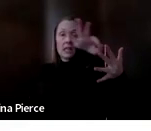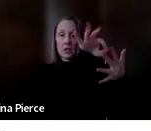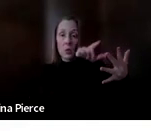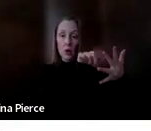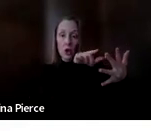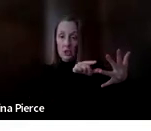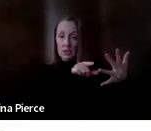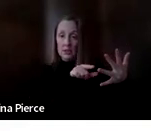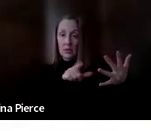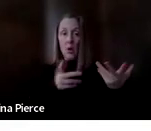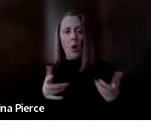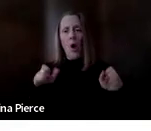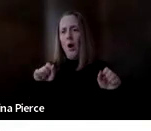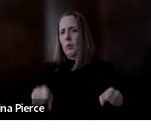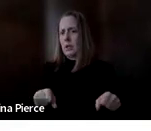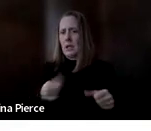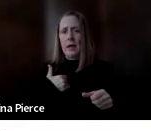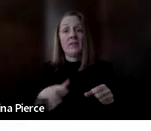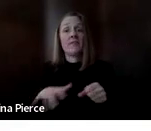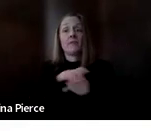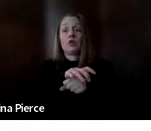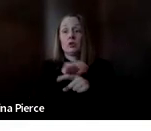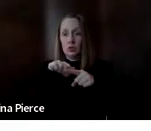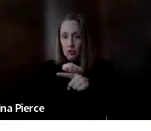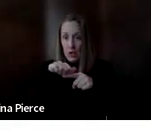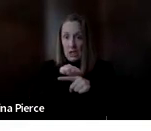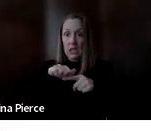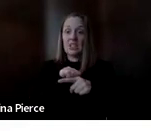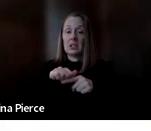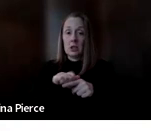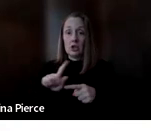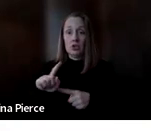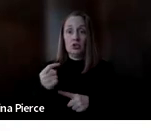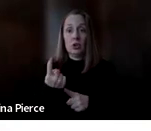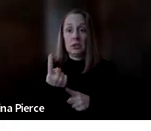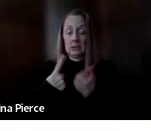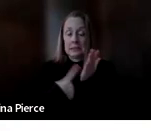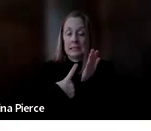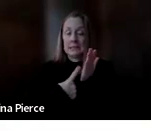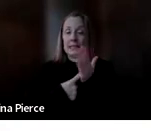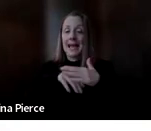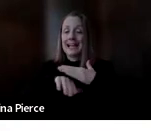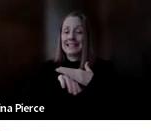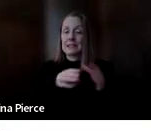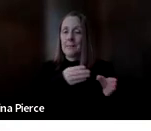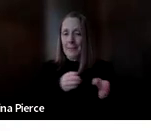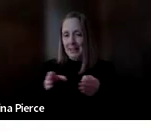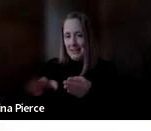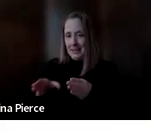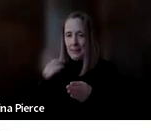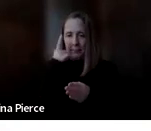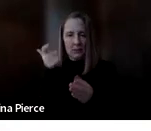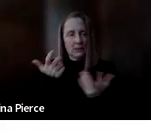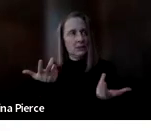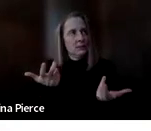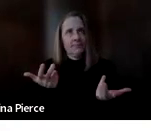I'm not kidding when I say we could do a full training, just like a full day training, just talking about access methods, because they are so